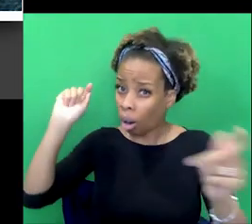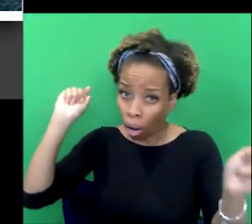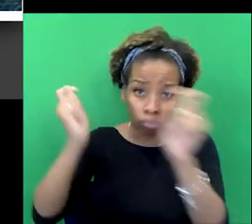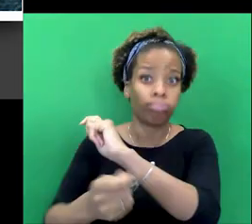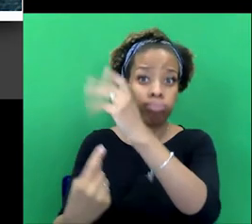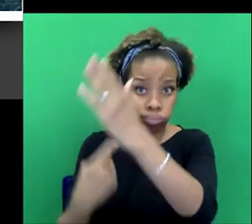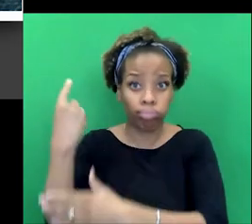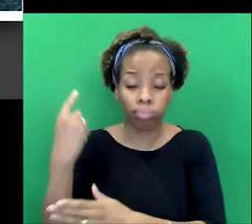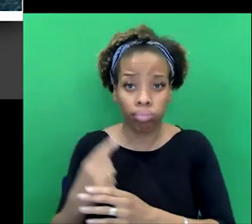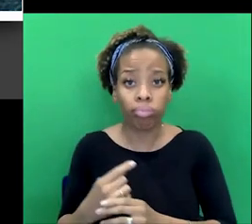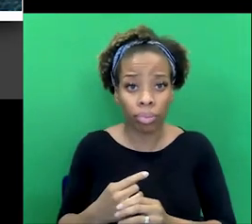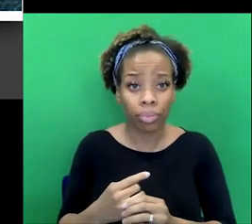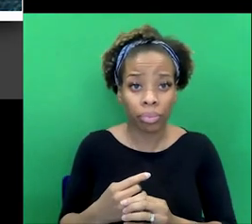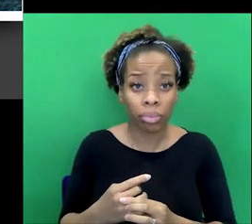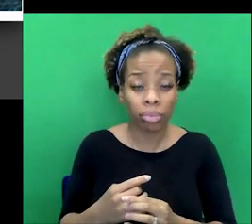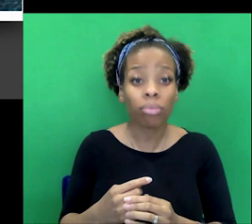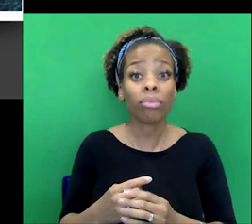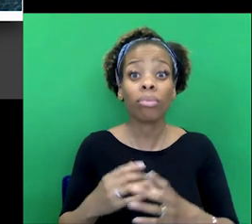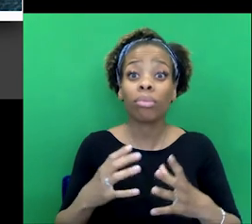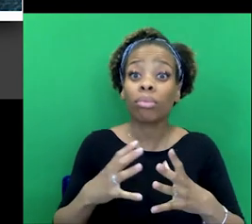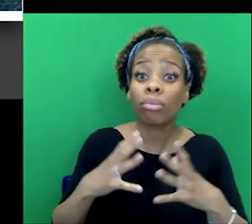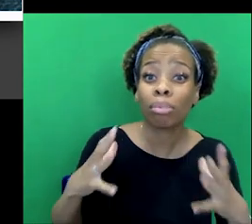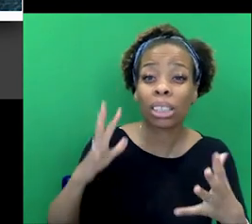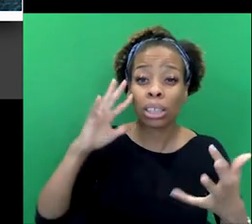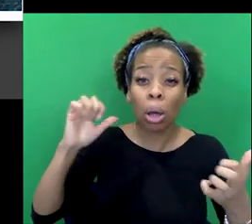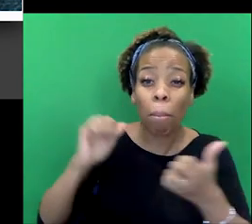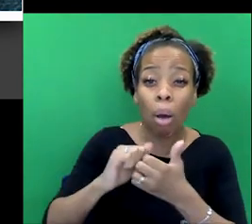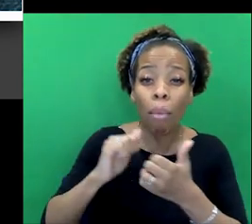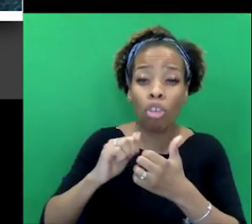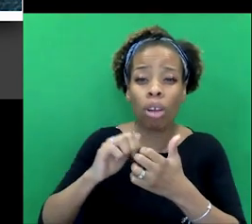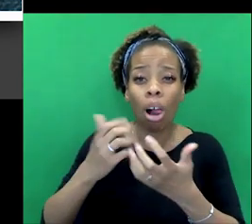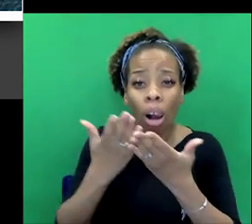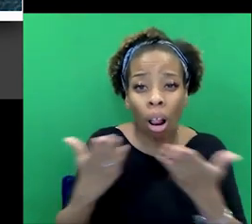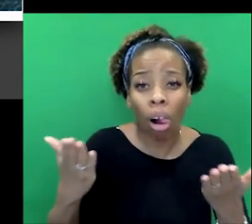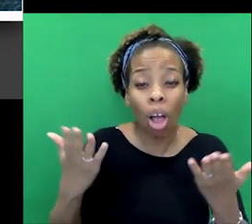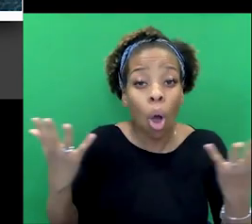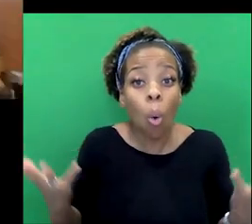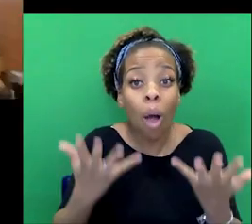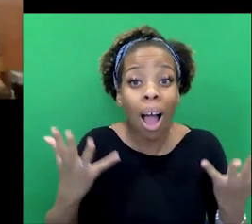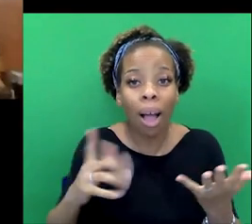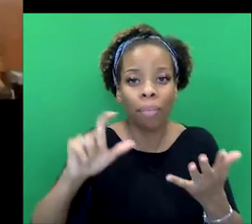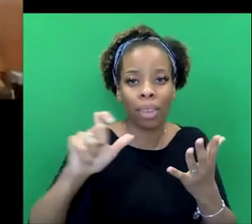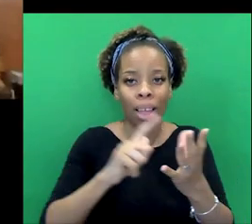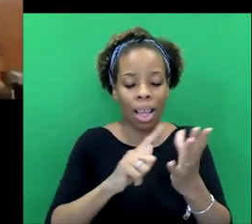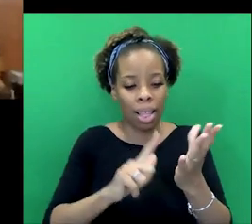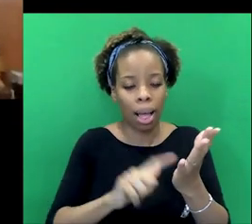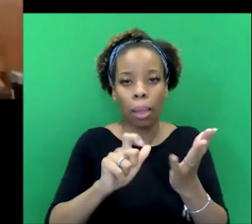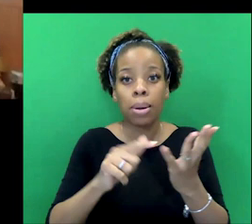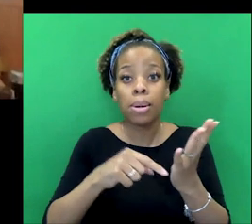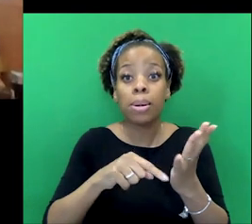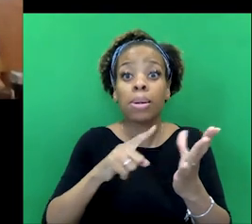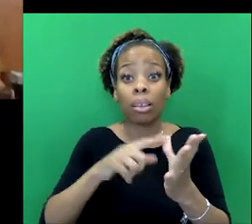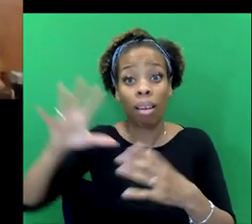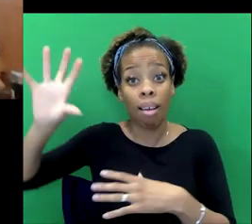Though the biggest memorial to Queen Victoria is in, is in Calcutta, it's the Victoria Memorial,